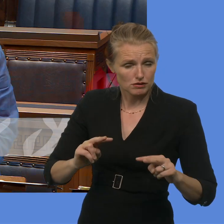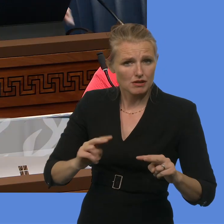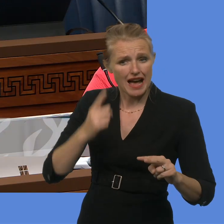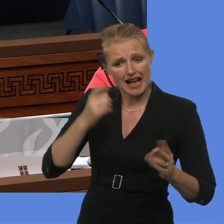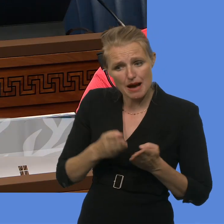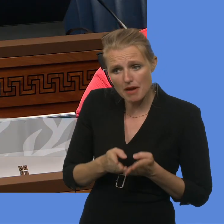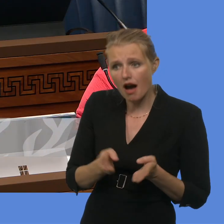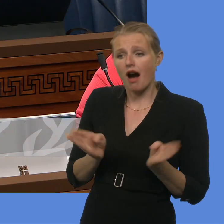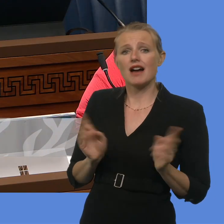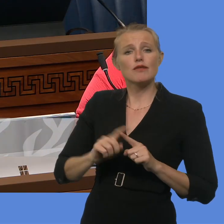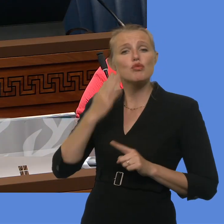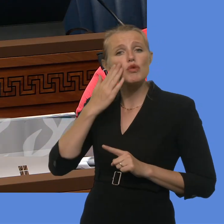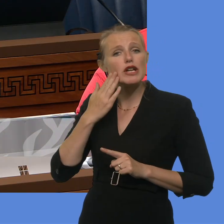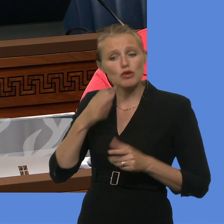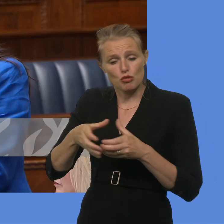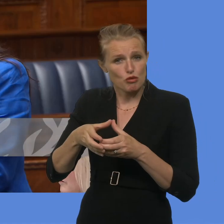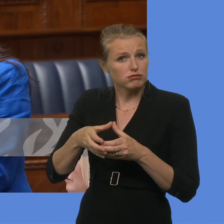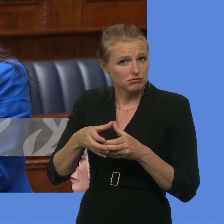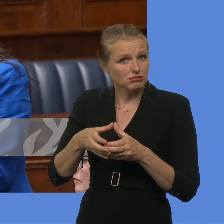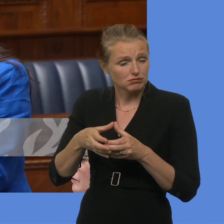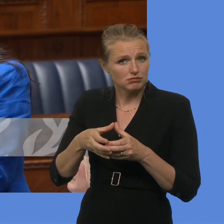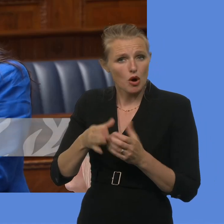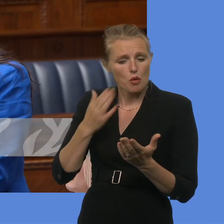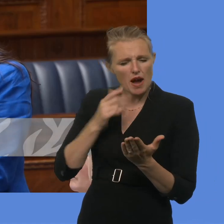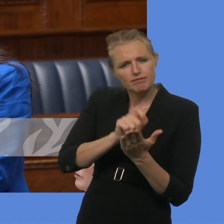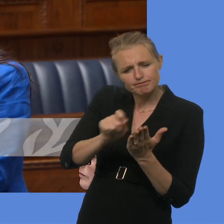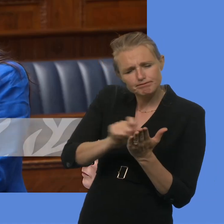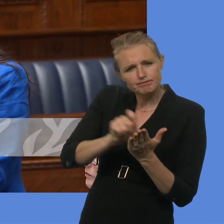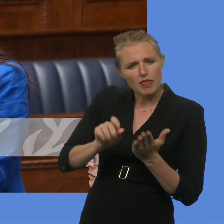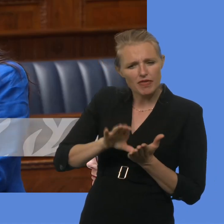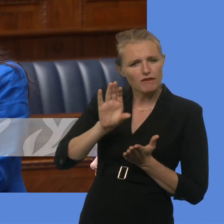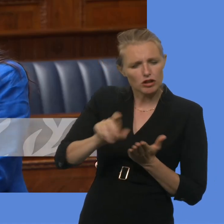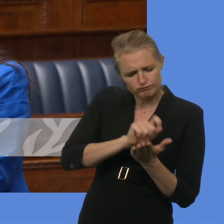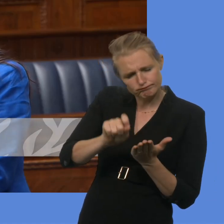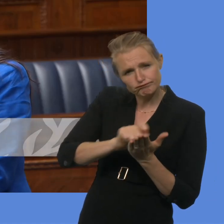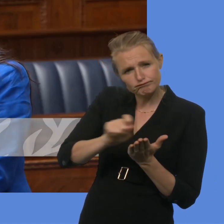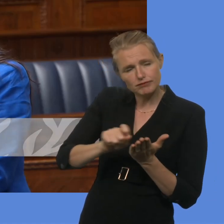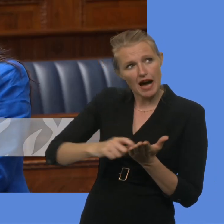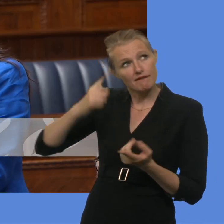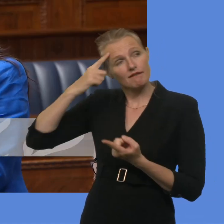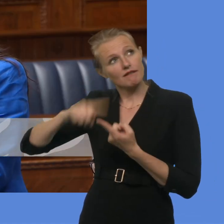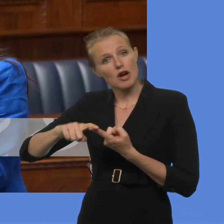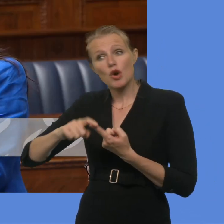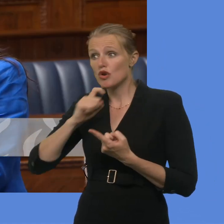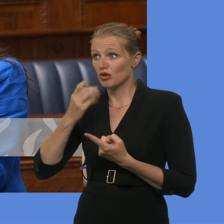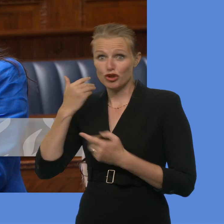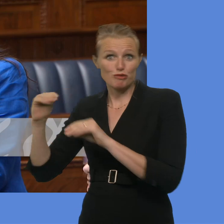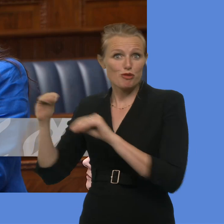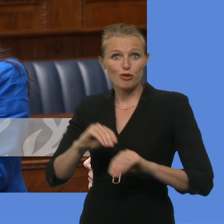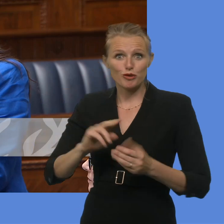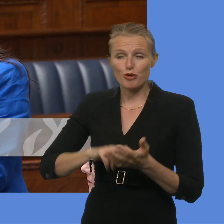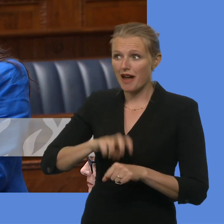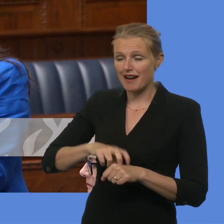terms of different racial groups. When this was designed at the time, did take into account new in-comer groups and other